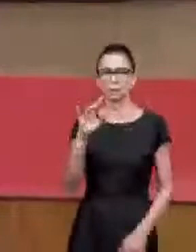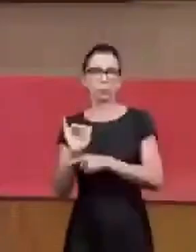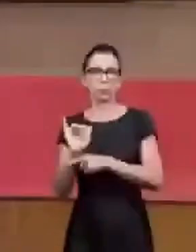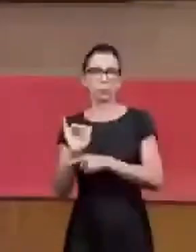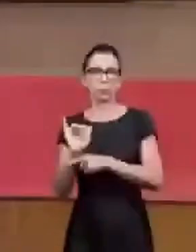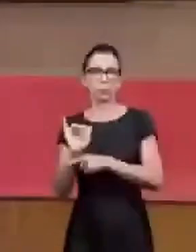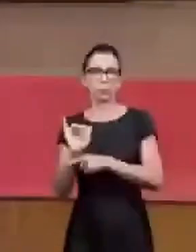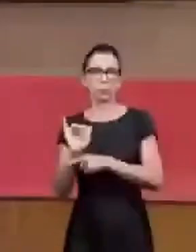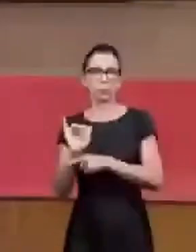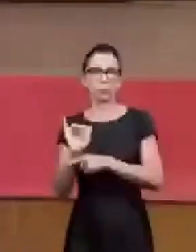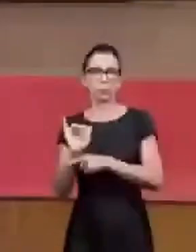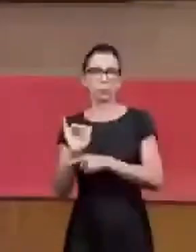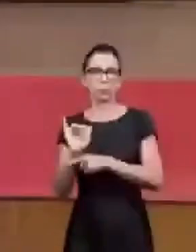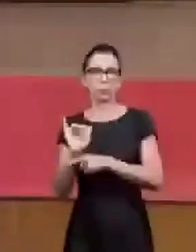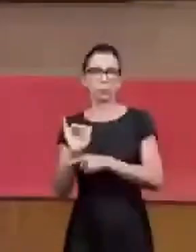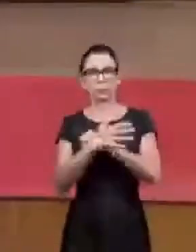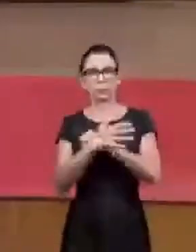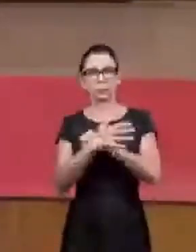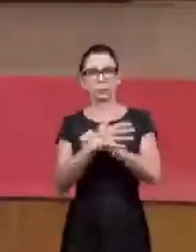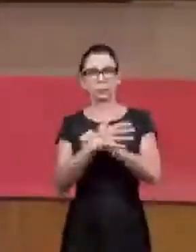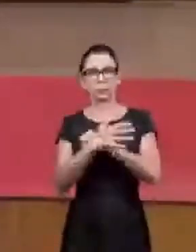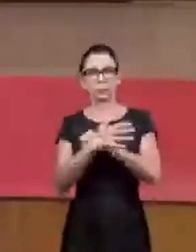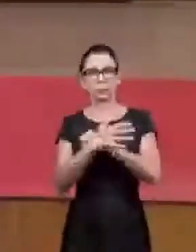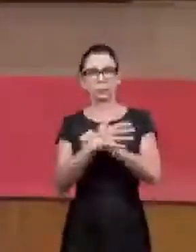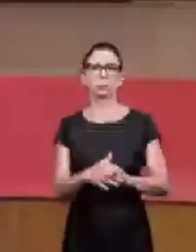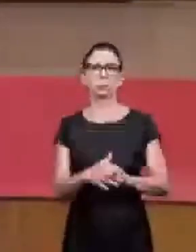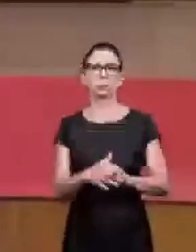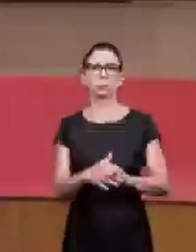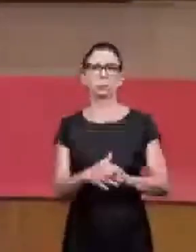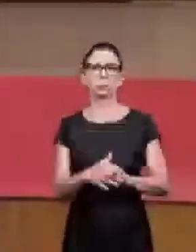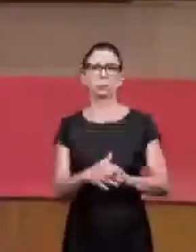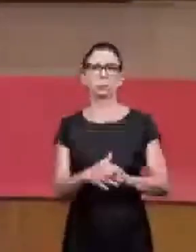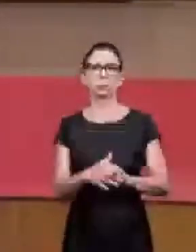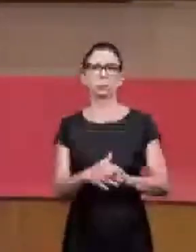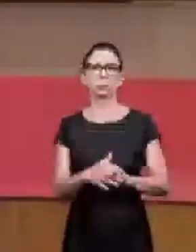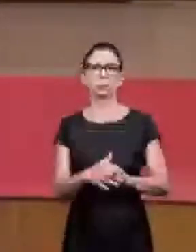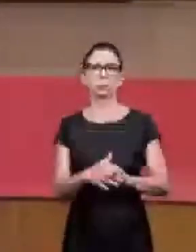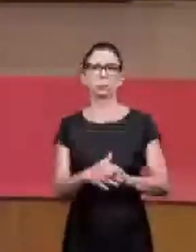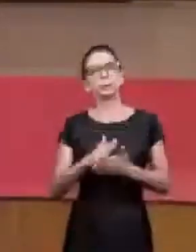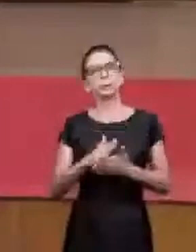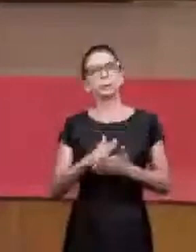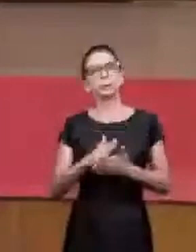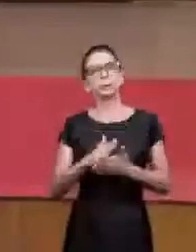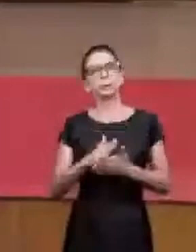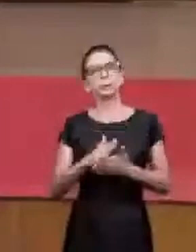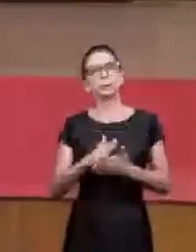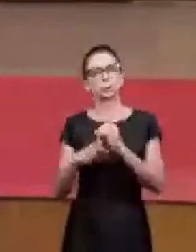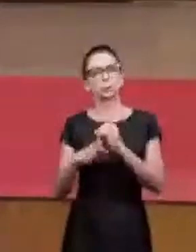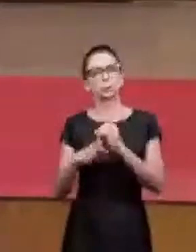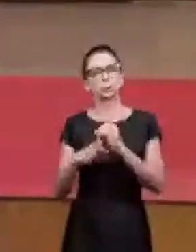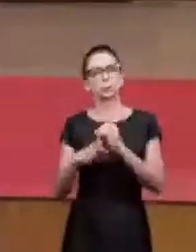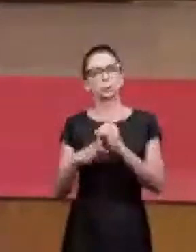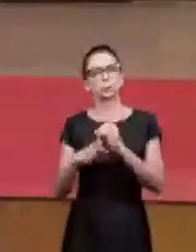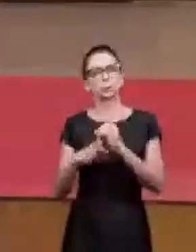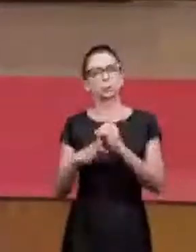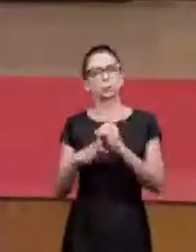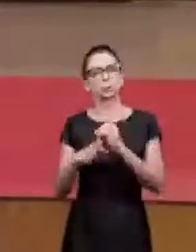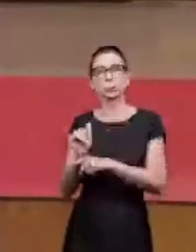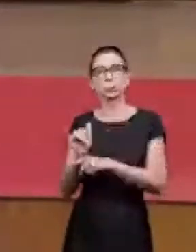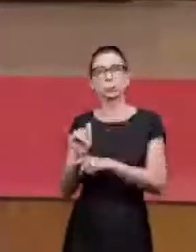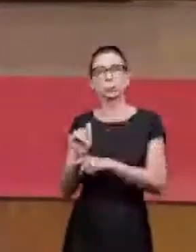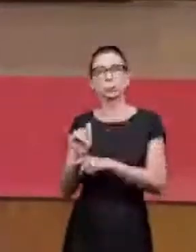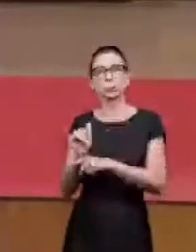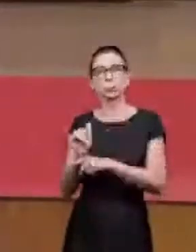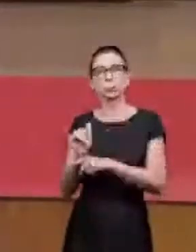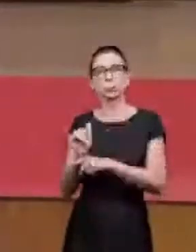Since the beginning of the pandemic, we did this work with YouTube. We had to just change how